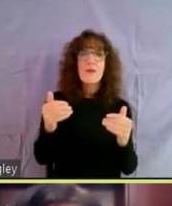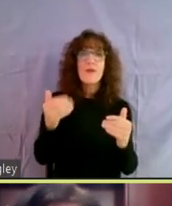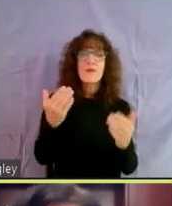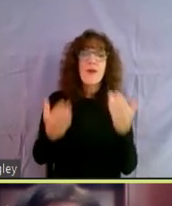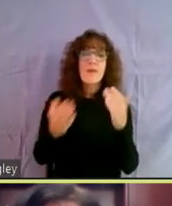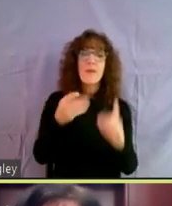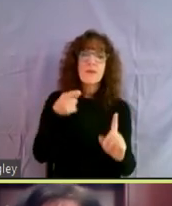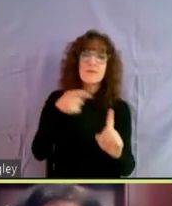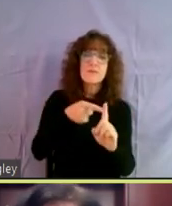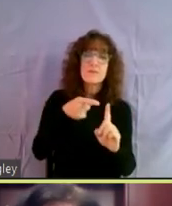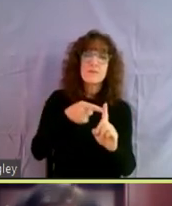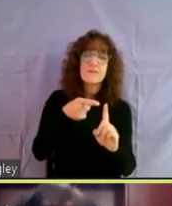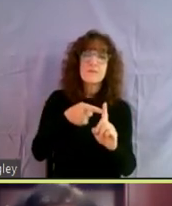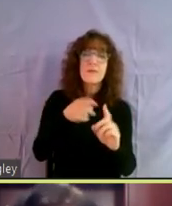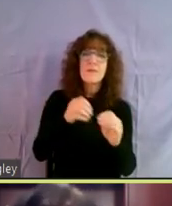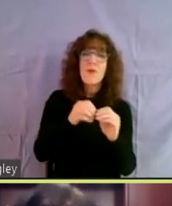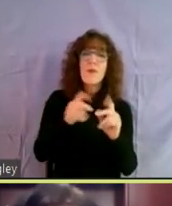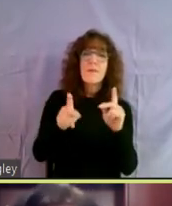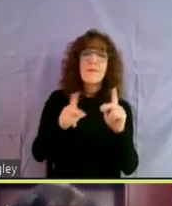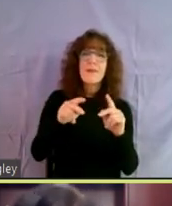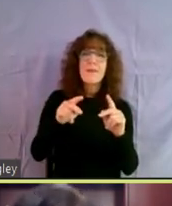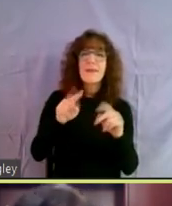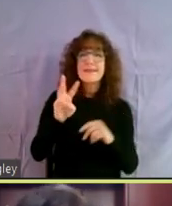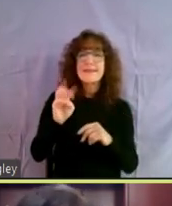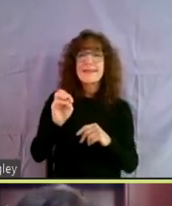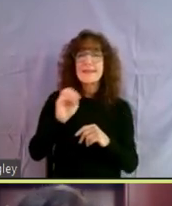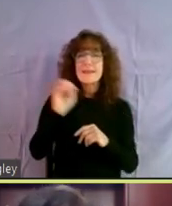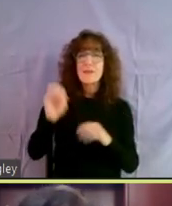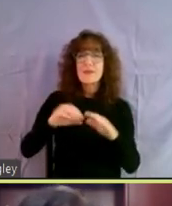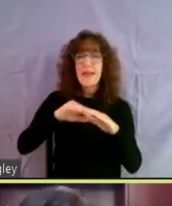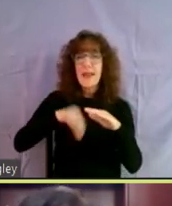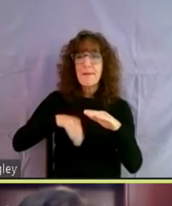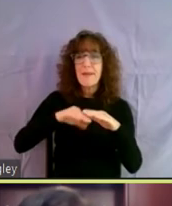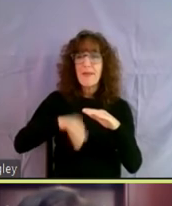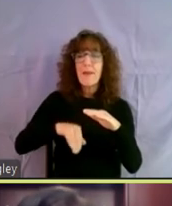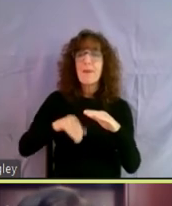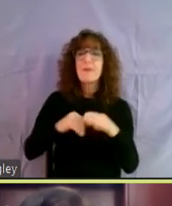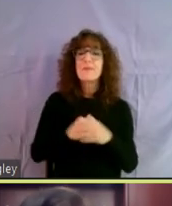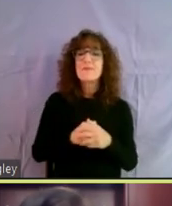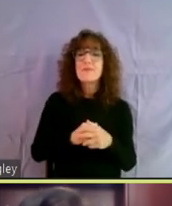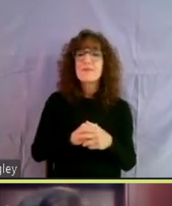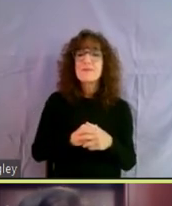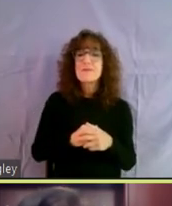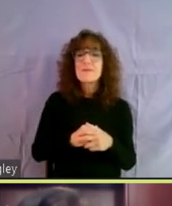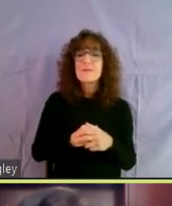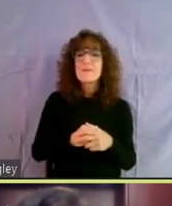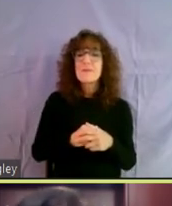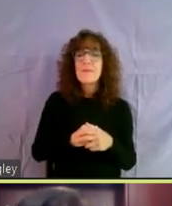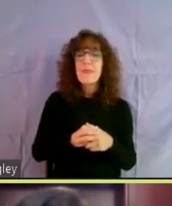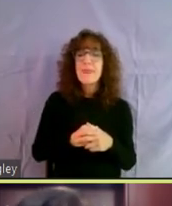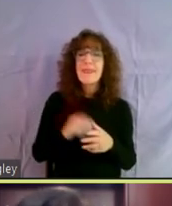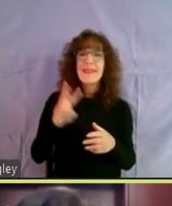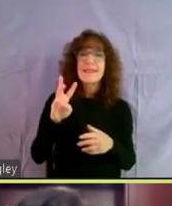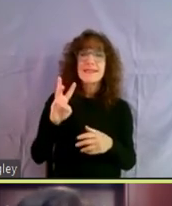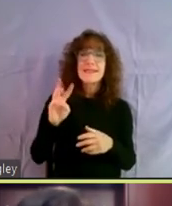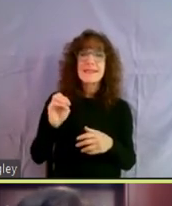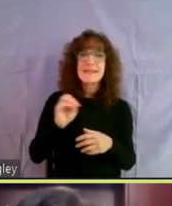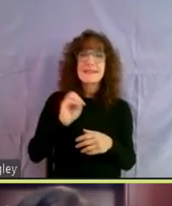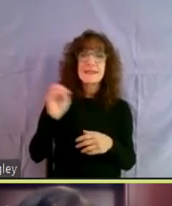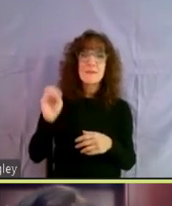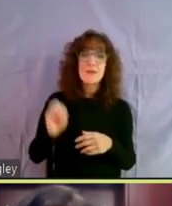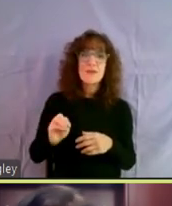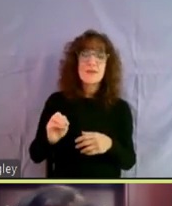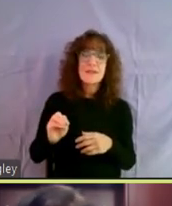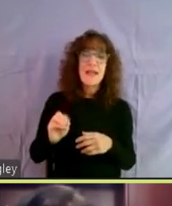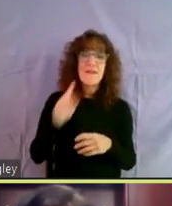to target that more down to people at 60% and below the median income. And just 60% is, uh,